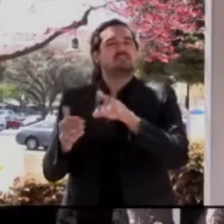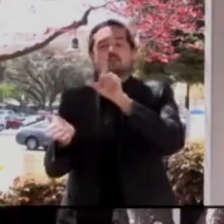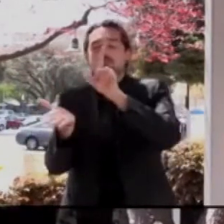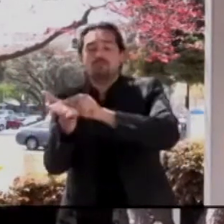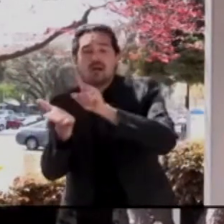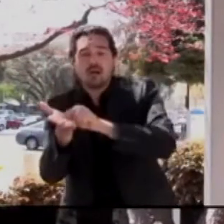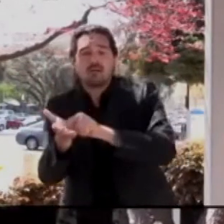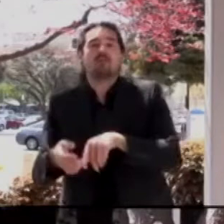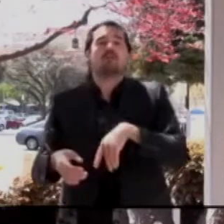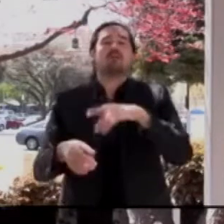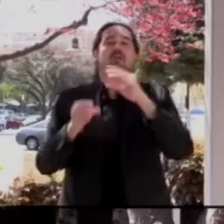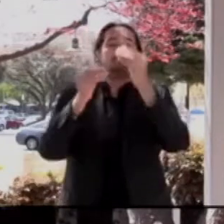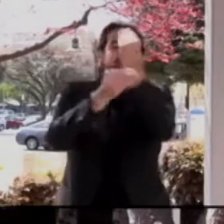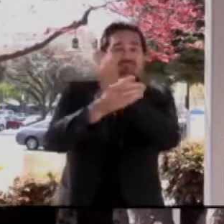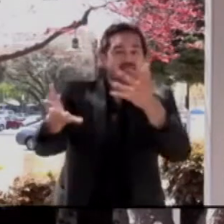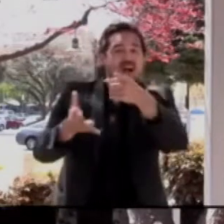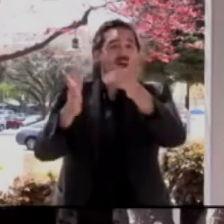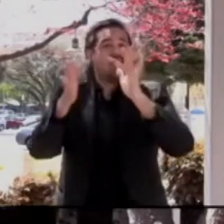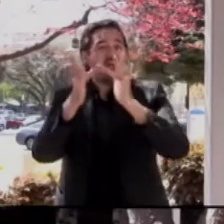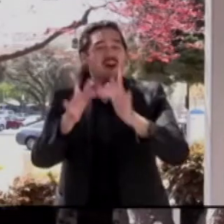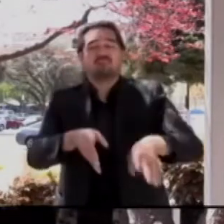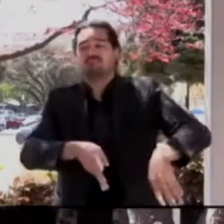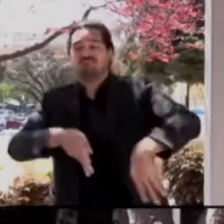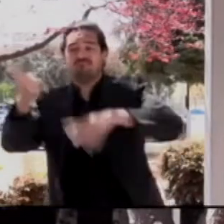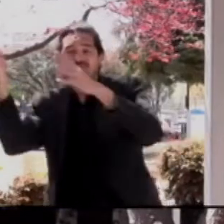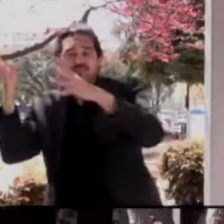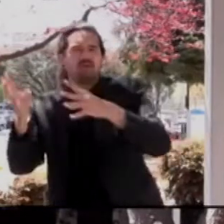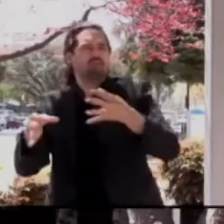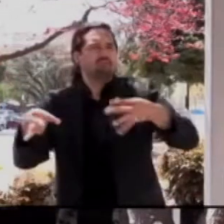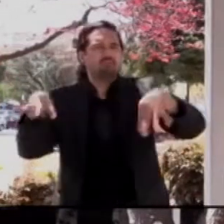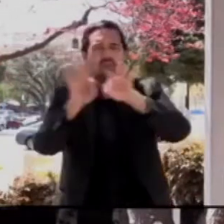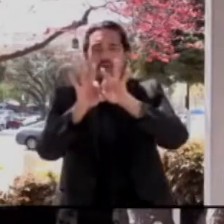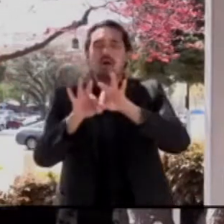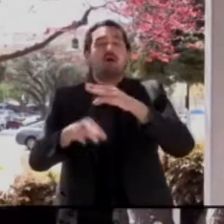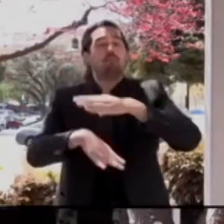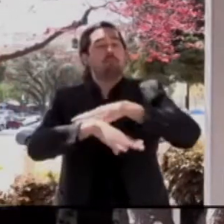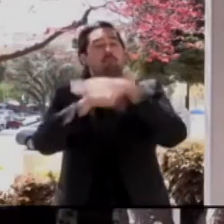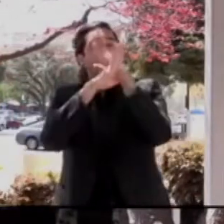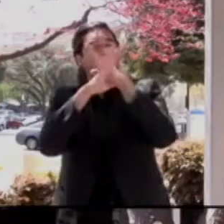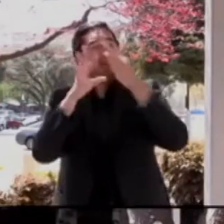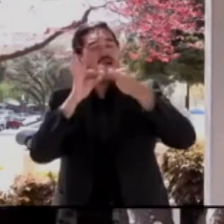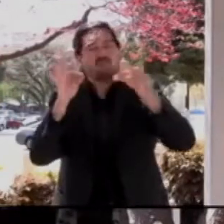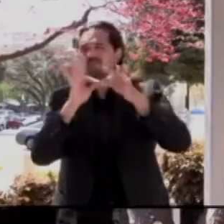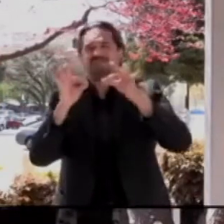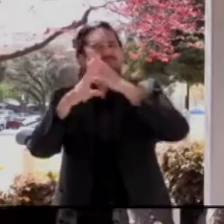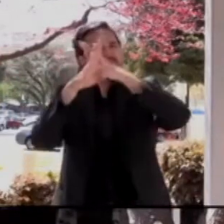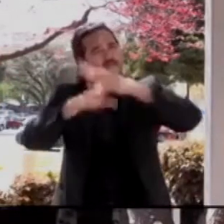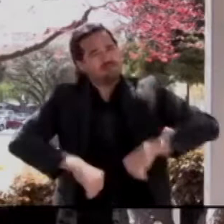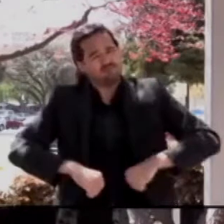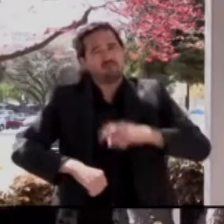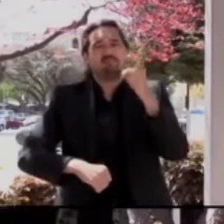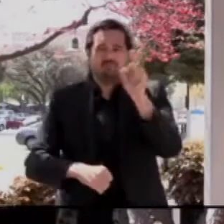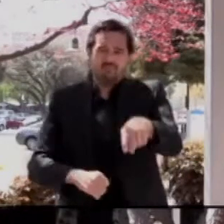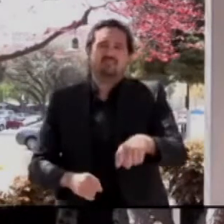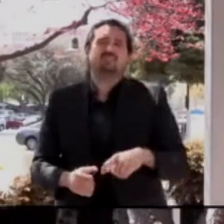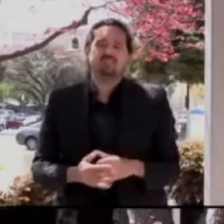So language will not be a barrier any to, to our vaccination, our outreach, education, our engagement efforts.